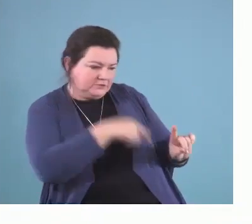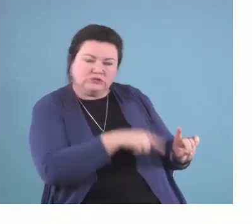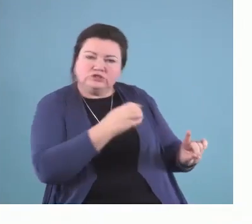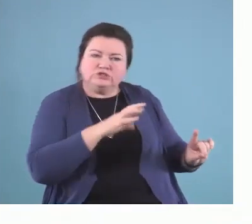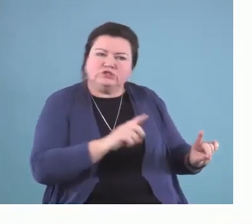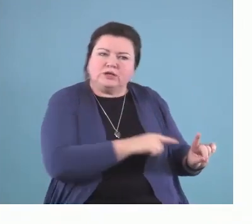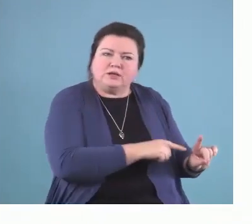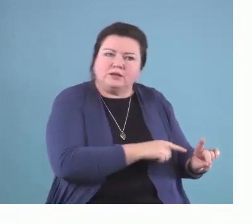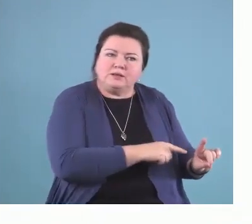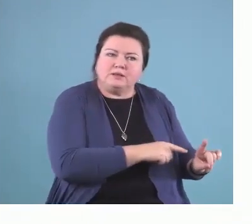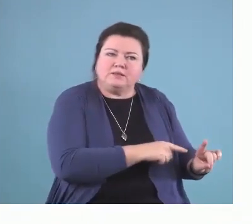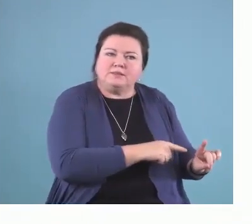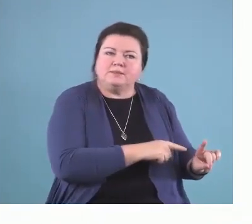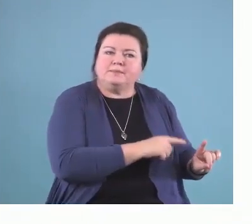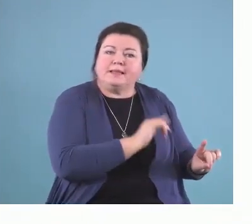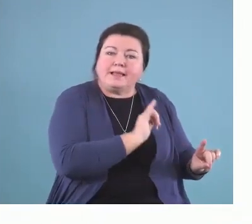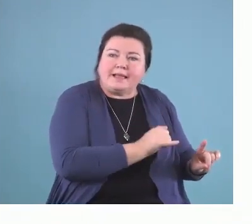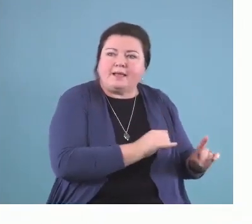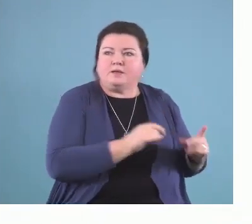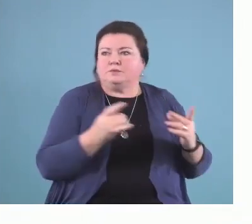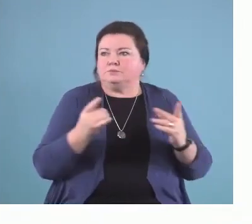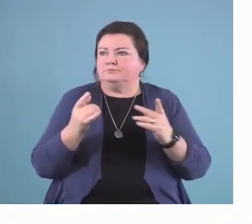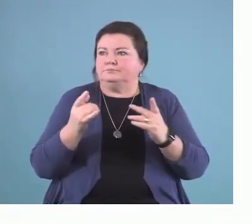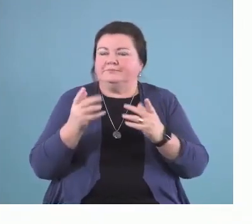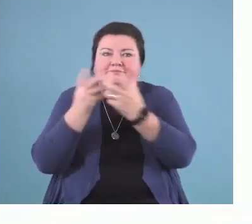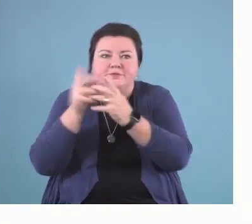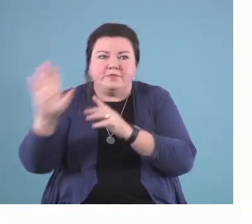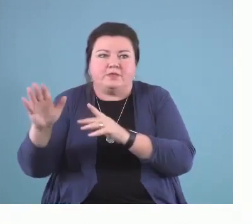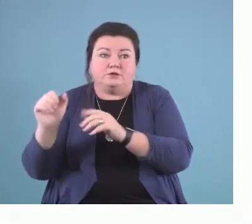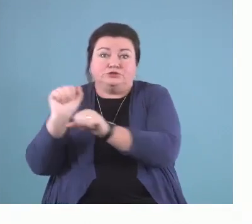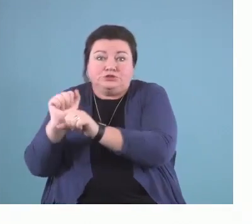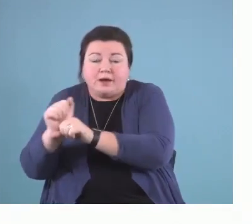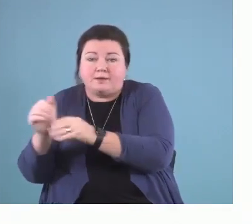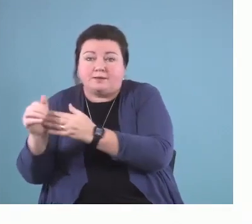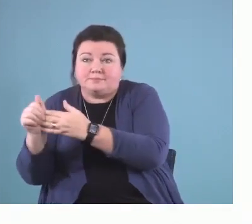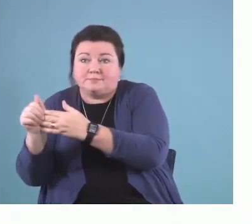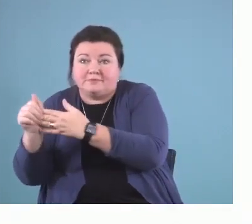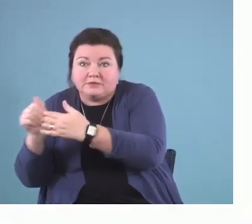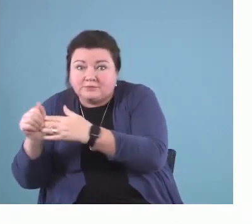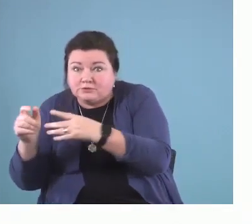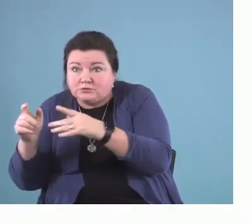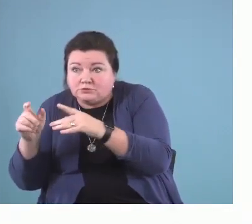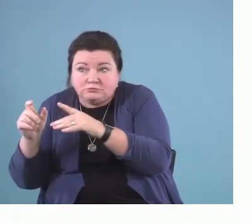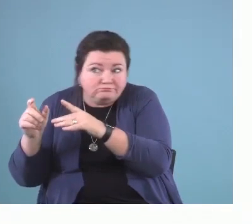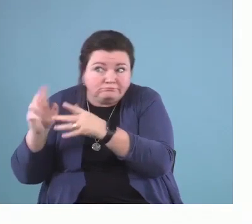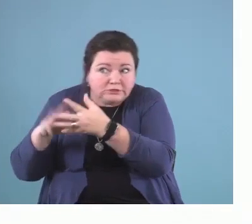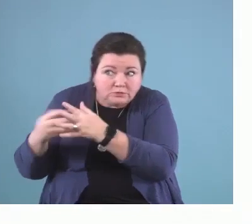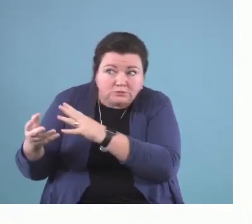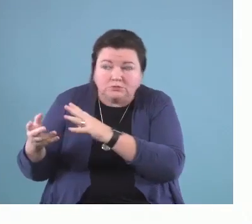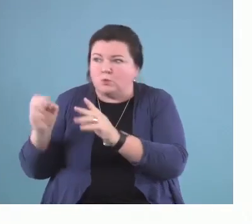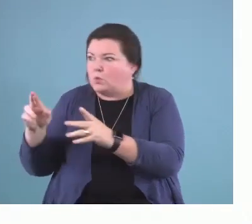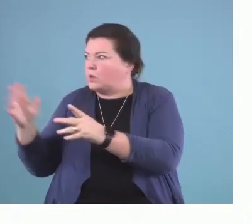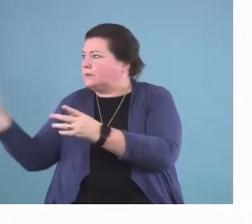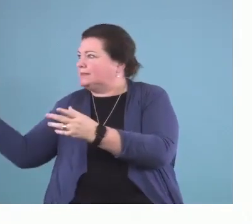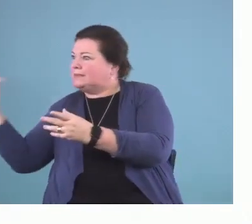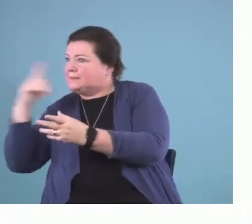external factors as flexibility of job schedules, adequacy of childcare arrangements, presence of friends and